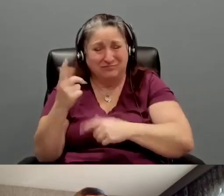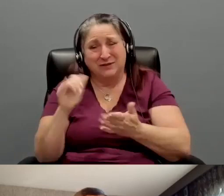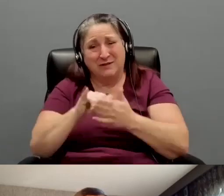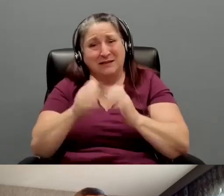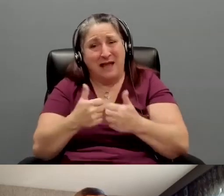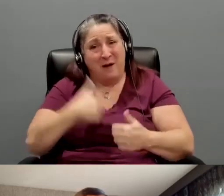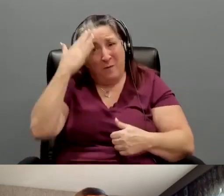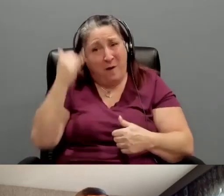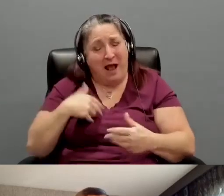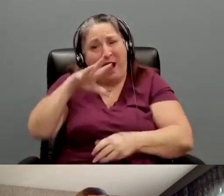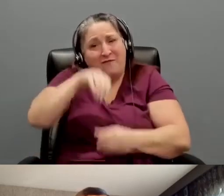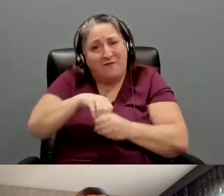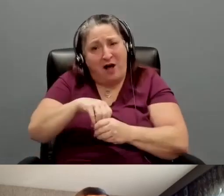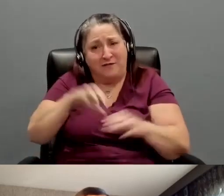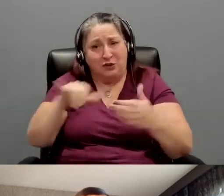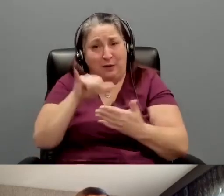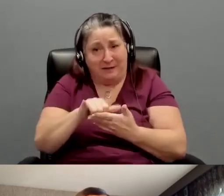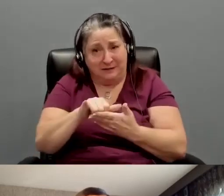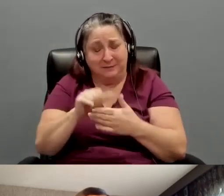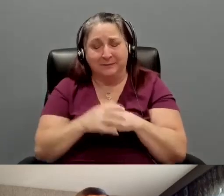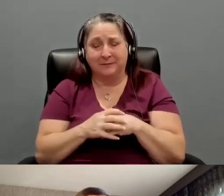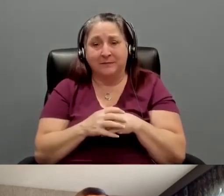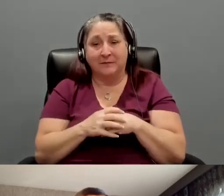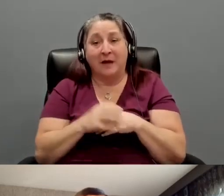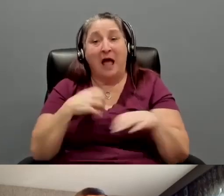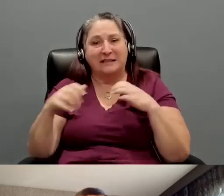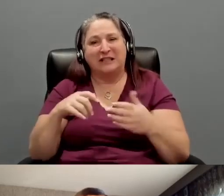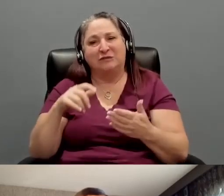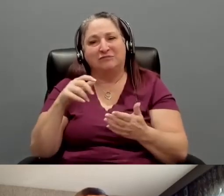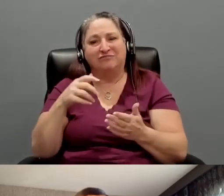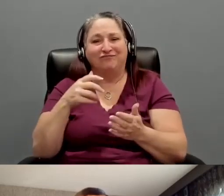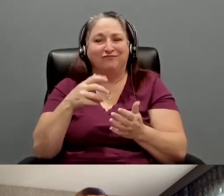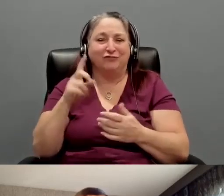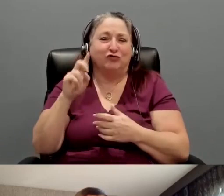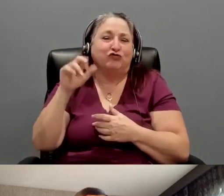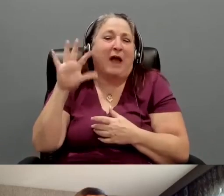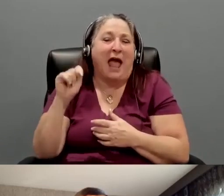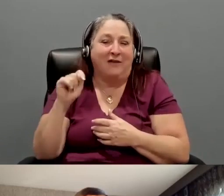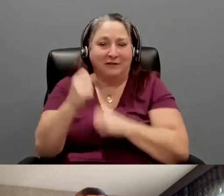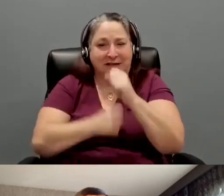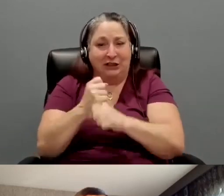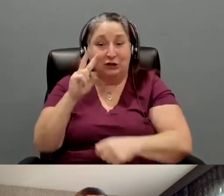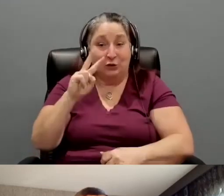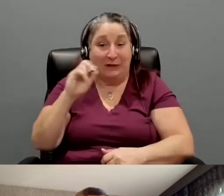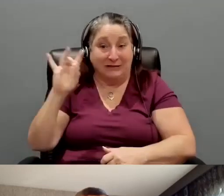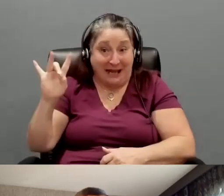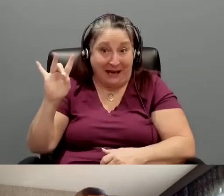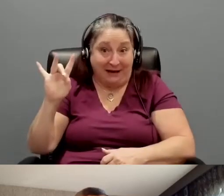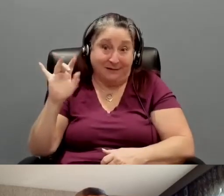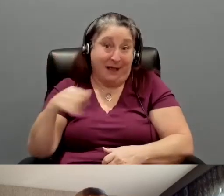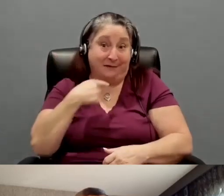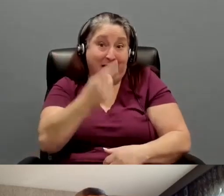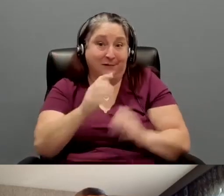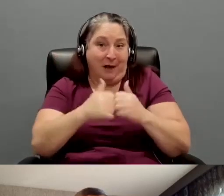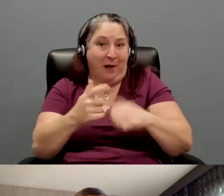why I got involved in doing this. Now I, I did a draft of that script in 2008. So that will tell you how long we've